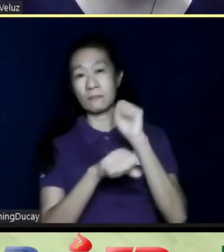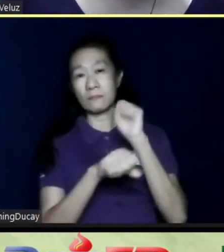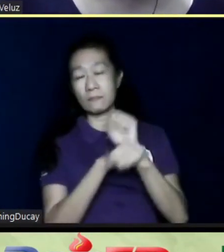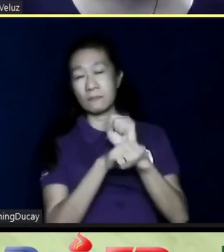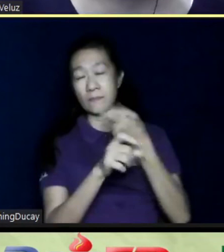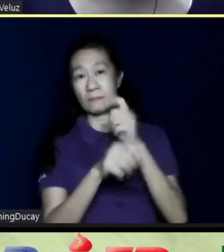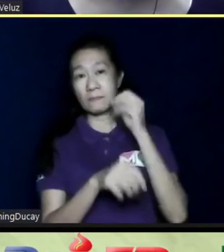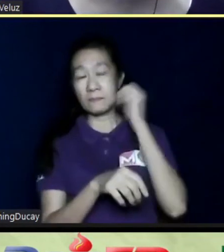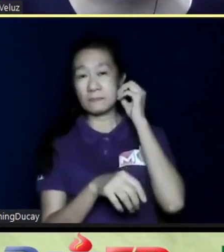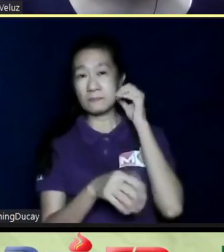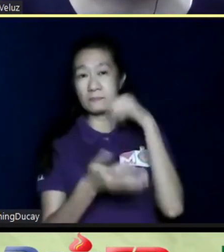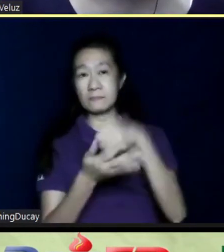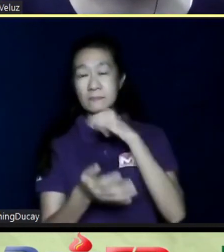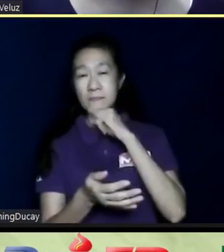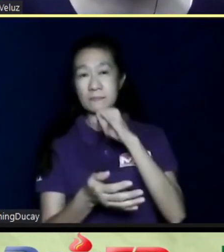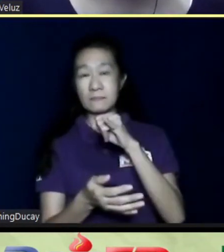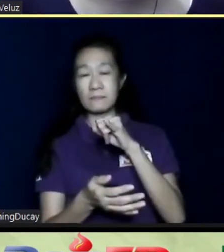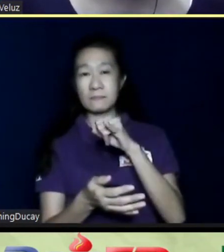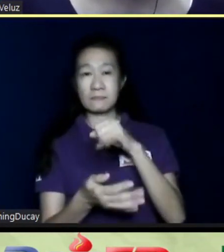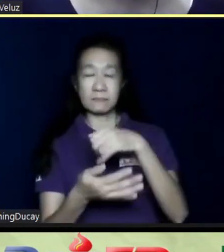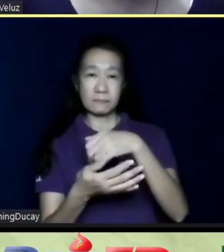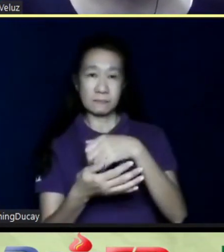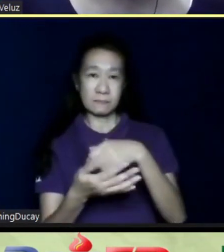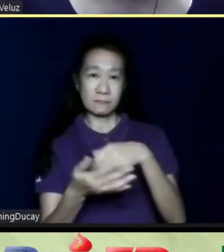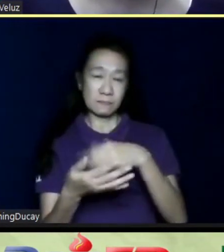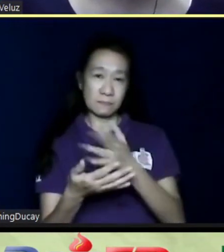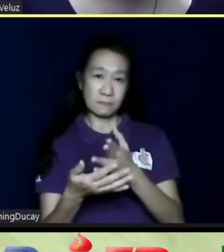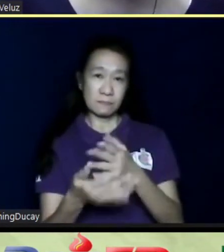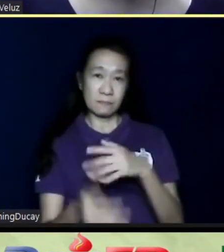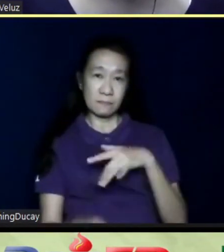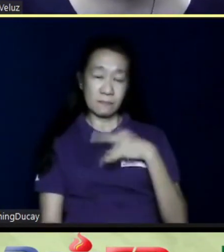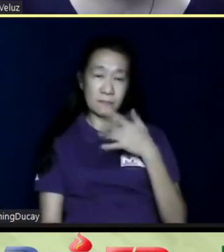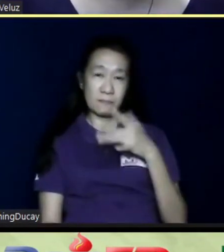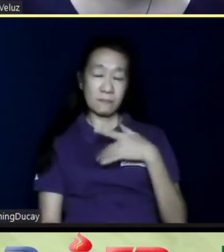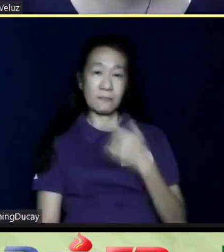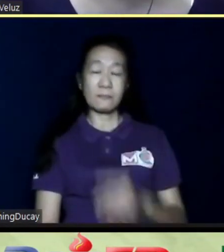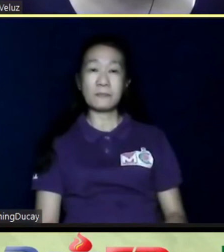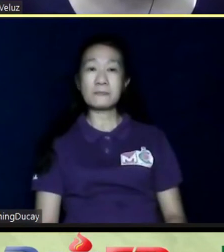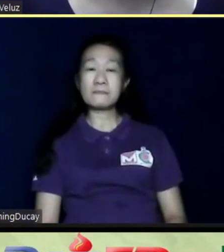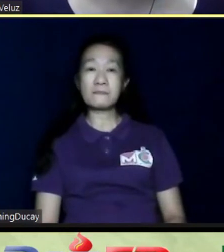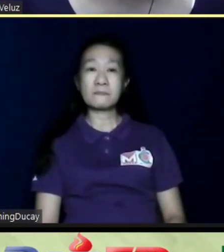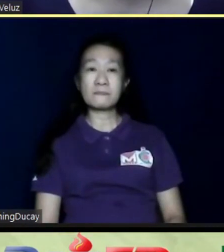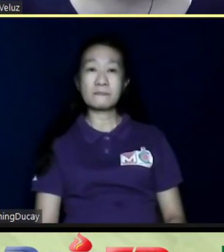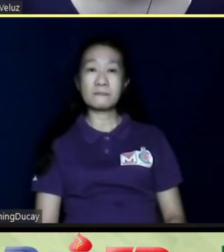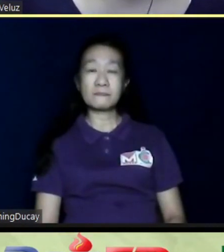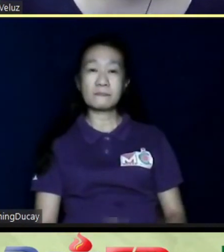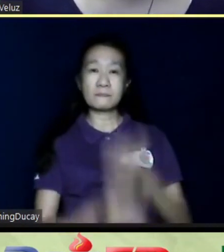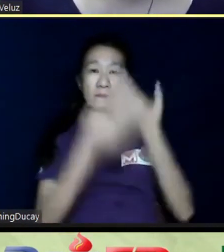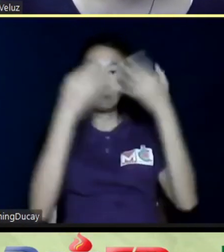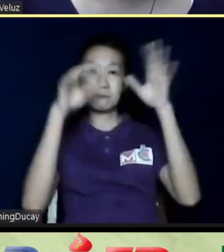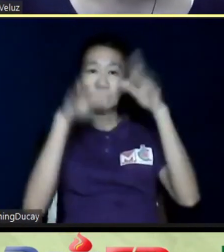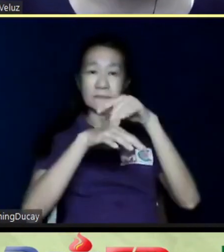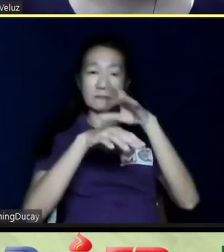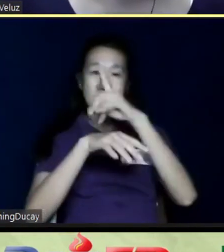it is something I feel that is, well, it's heaven sent really. It was an